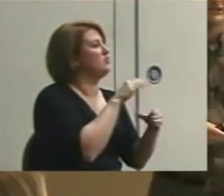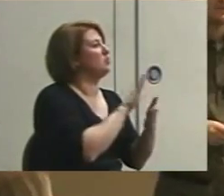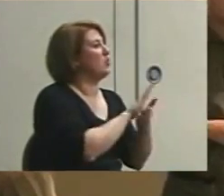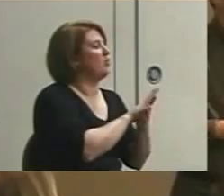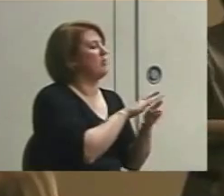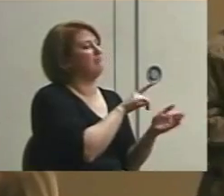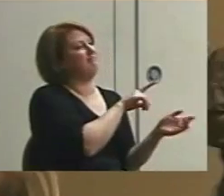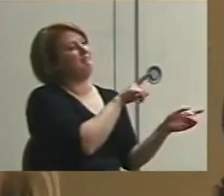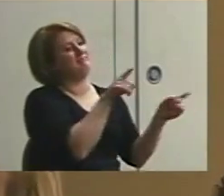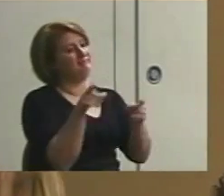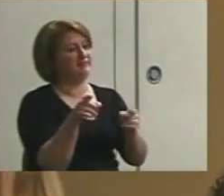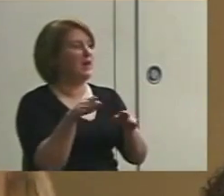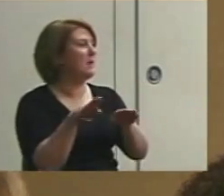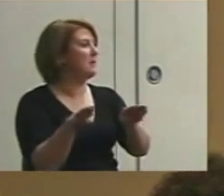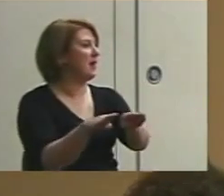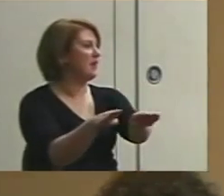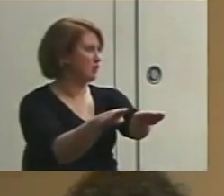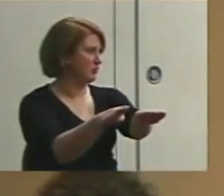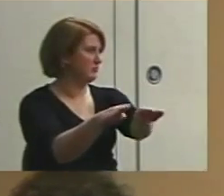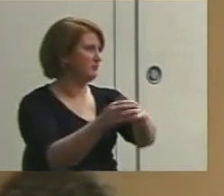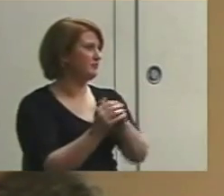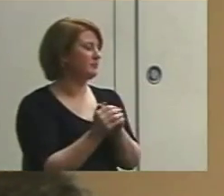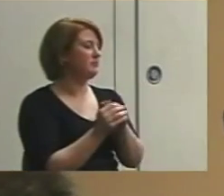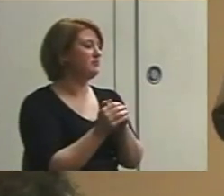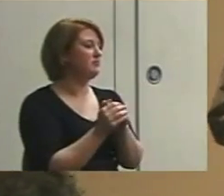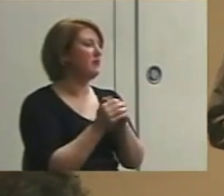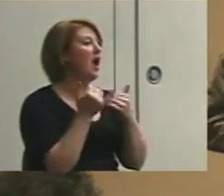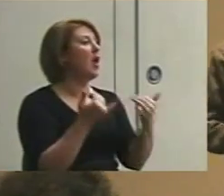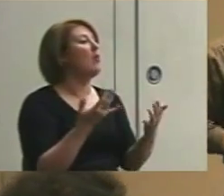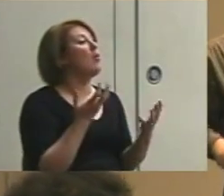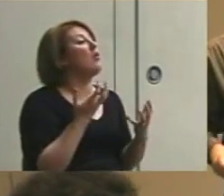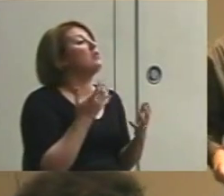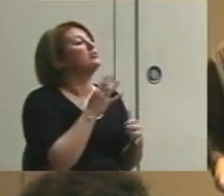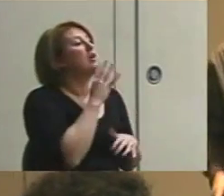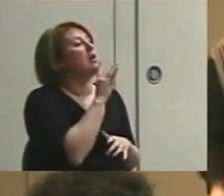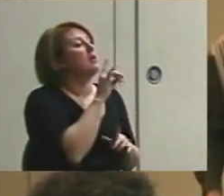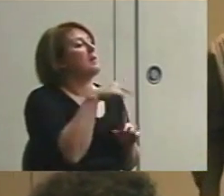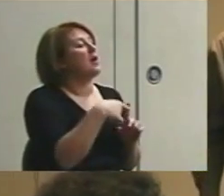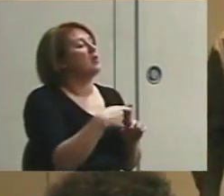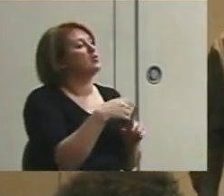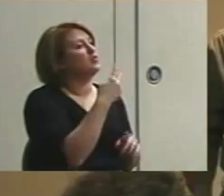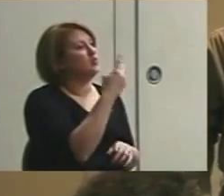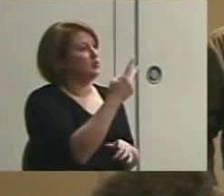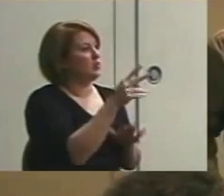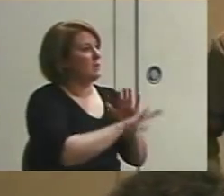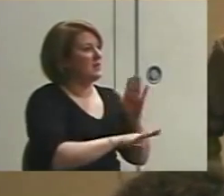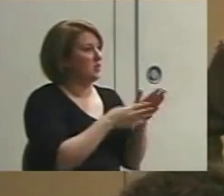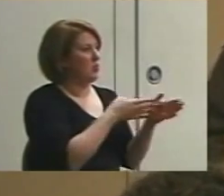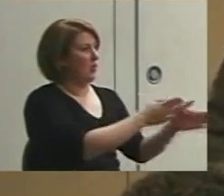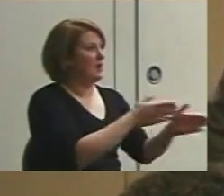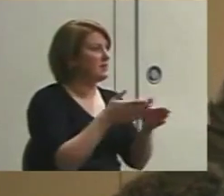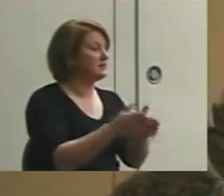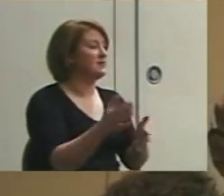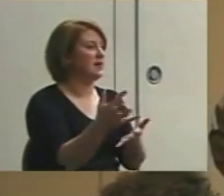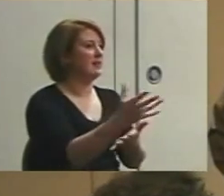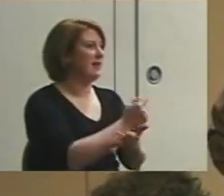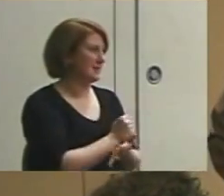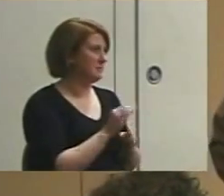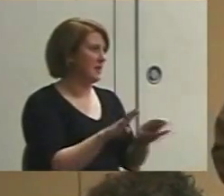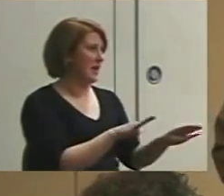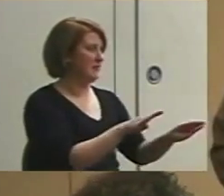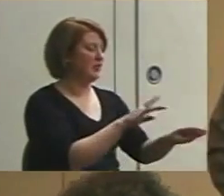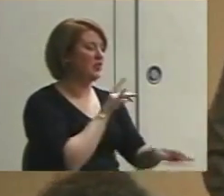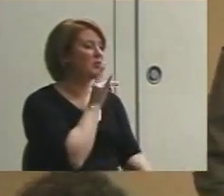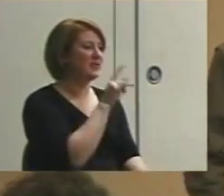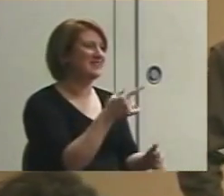right to just behavior. And I want to talk about two basic ways to collect behavior that are